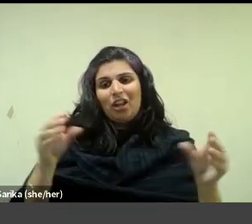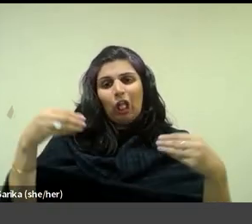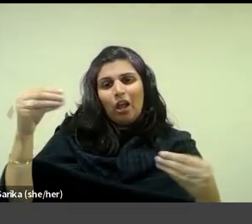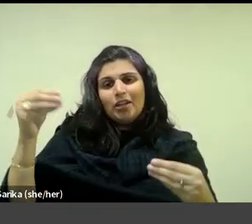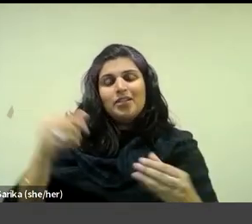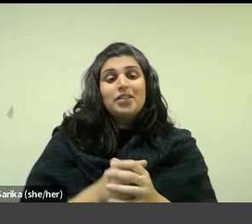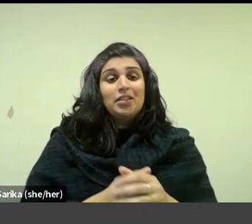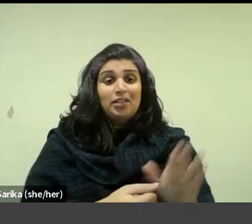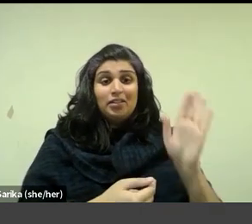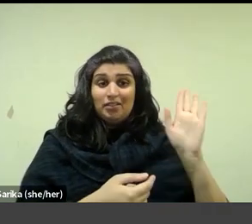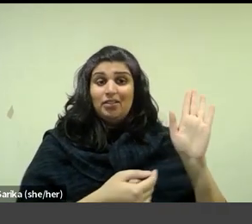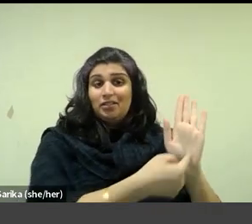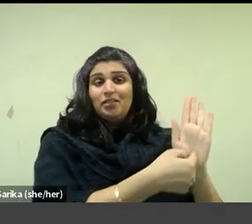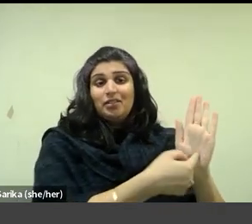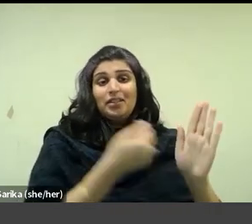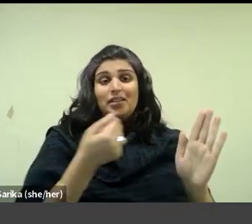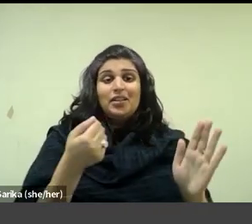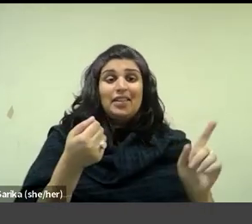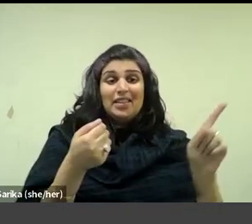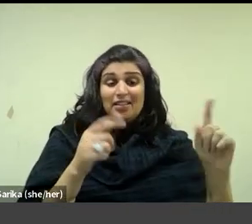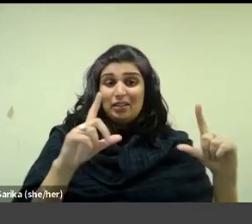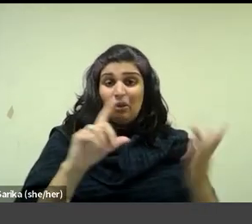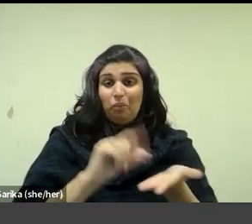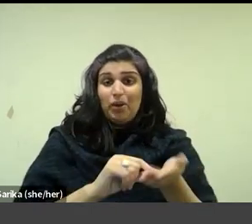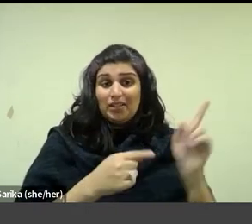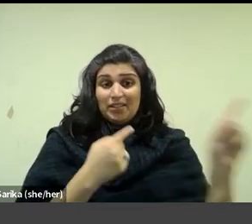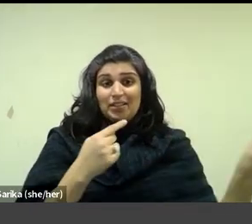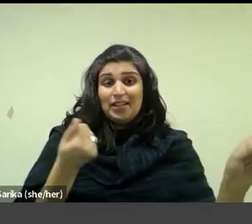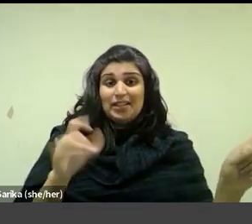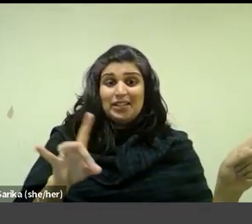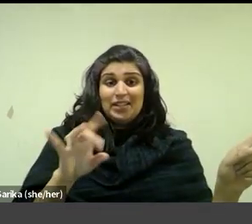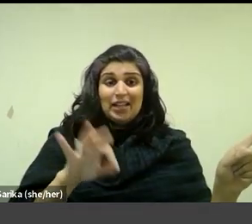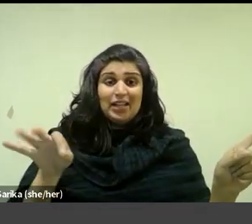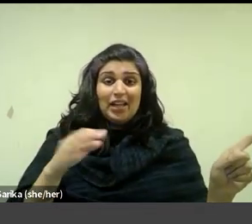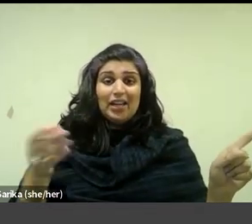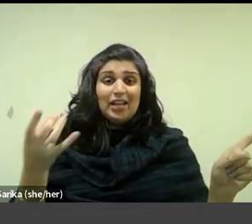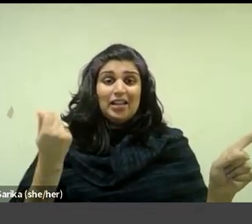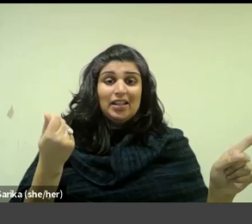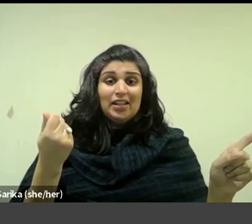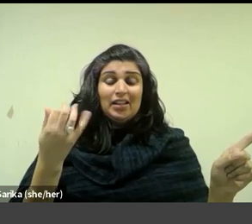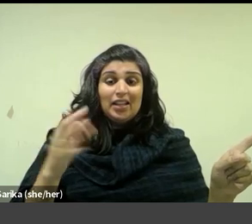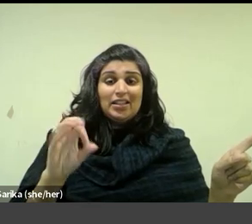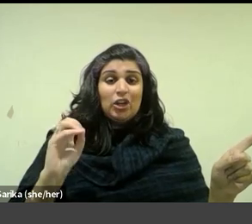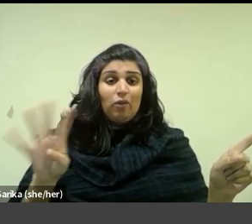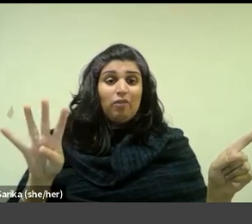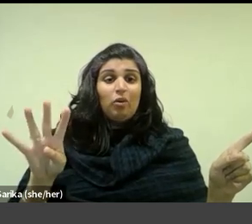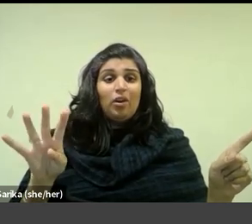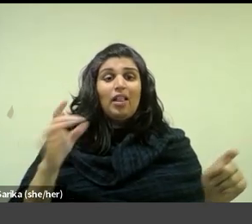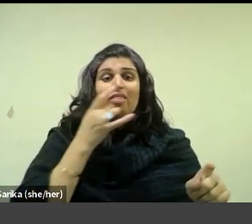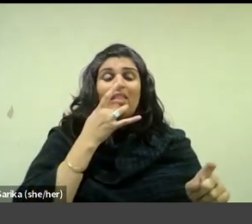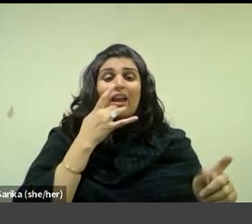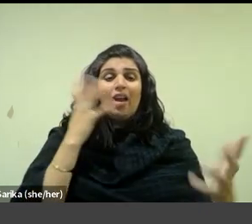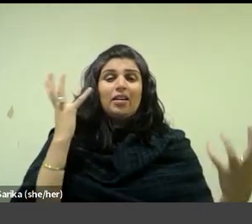taken between 1899 and 1904 in their Rue Truffaut apartment, light acts to